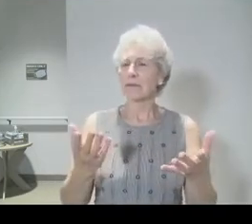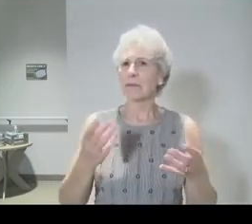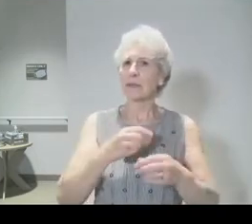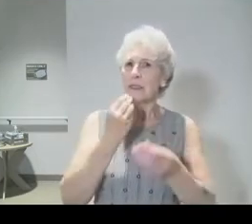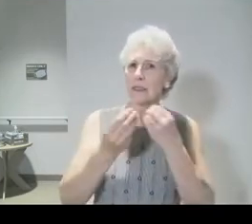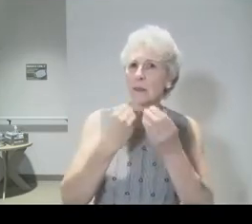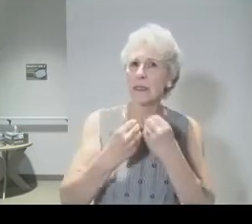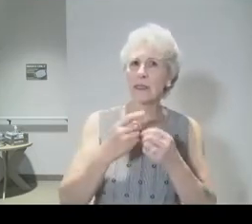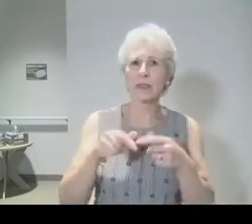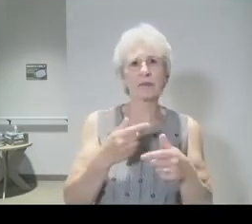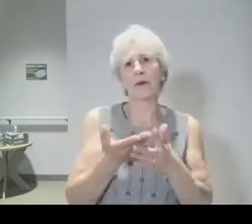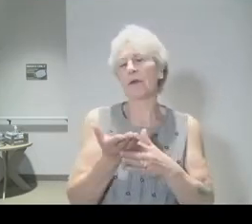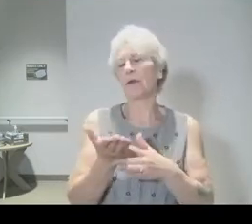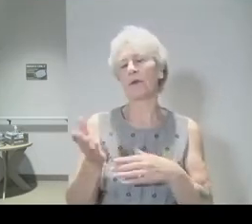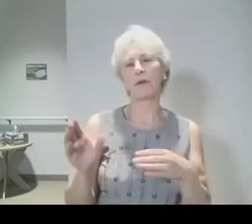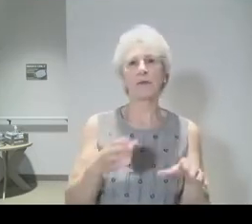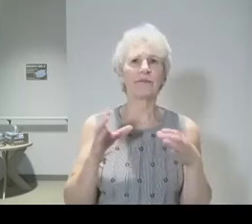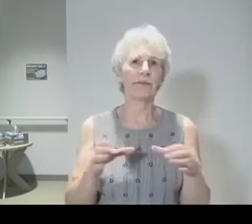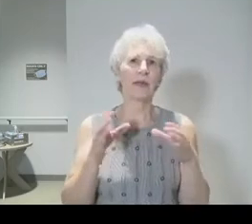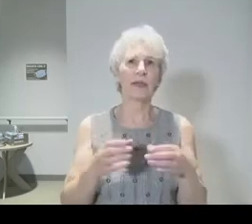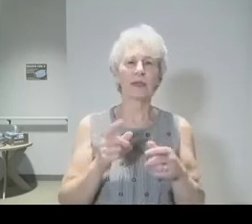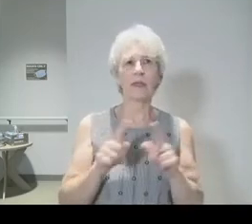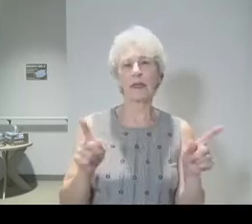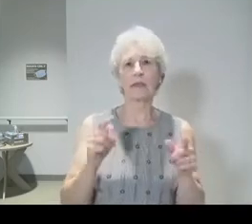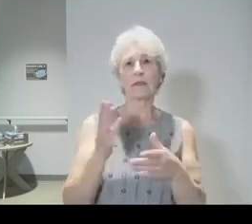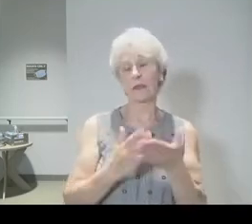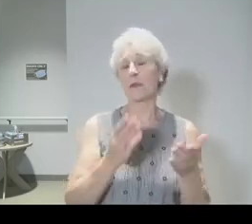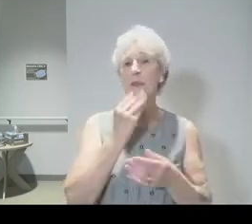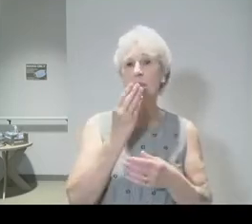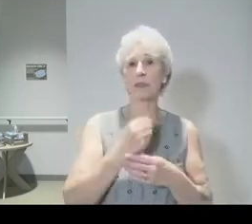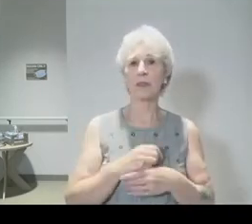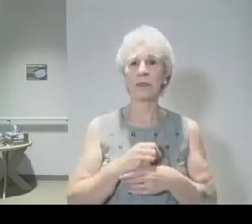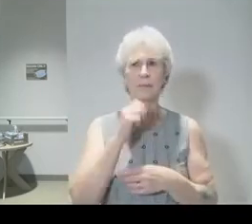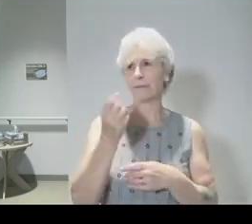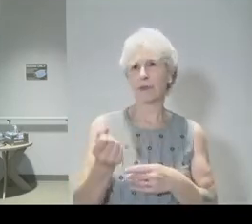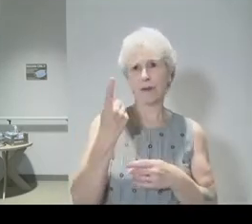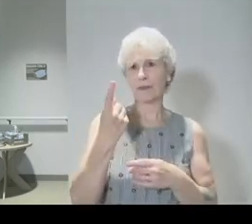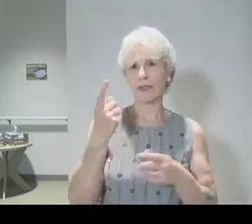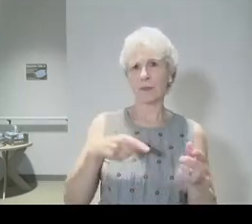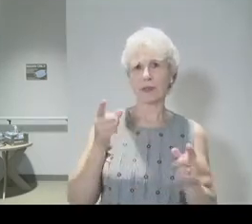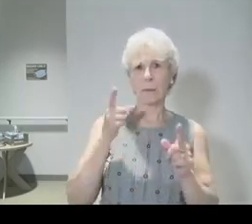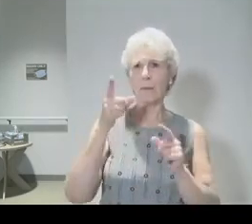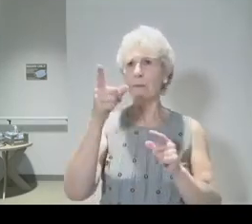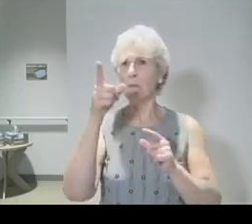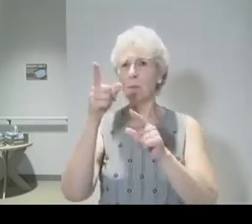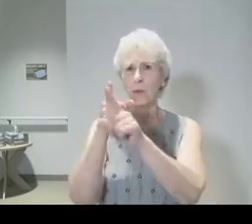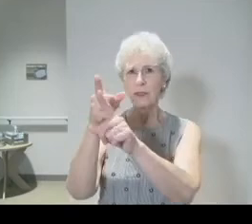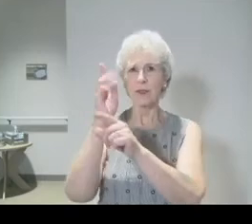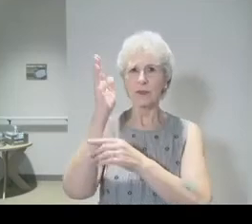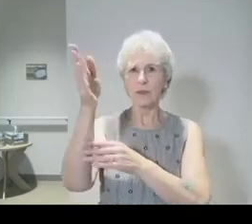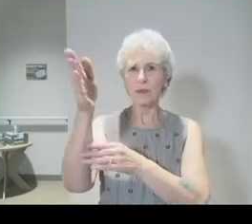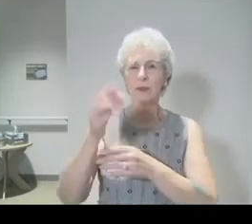and we just go through the motions like some of the Jews did. They didn't understand what it was pointing to but it was something you had to do.